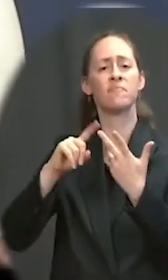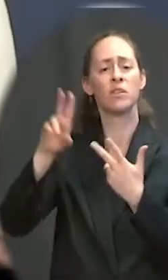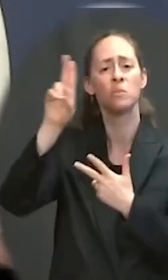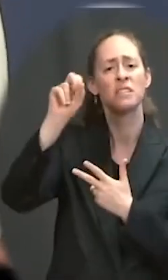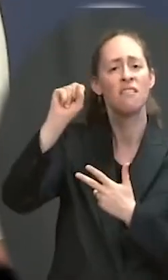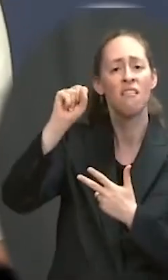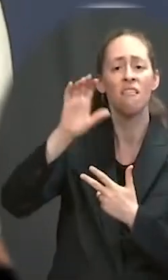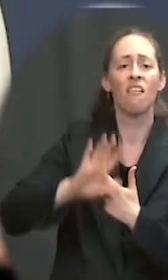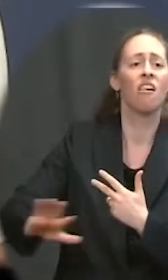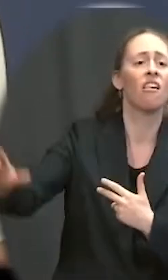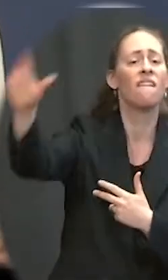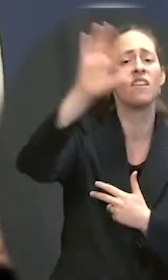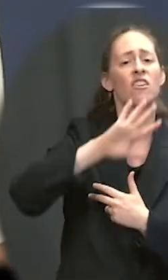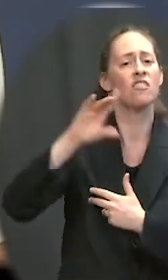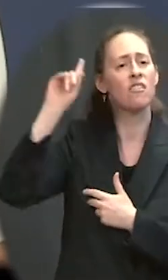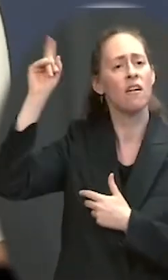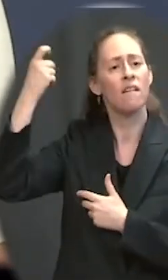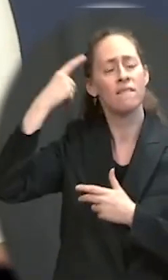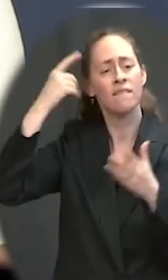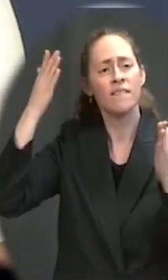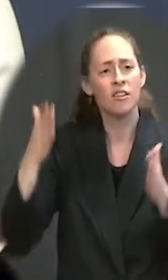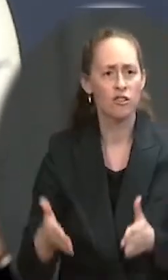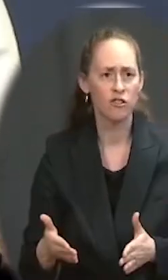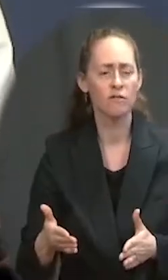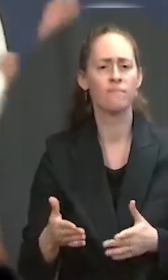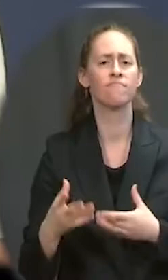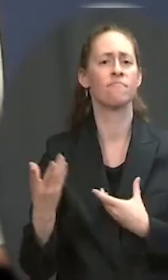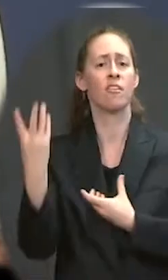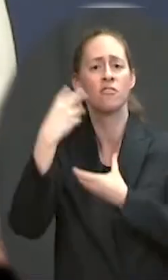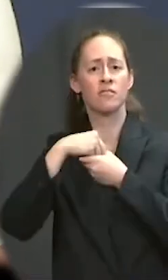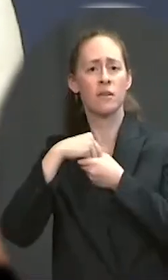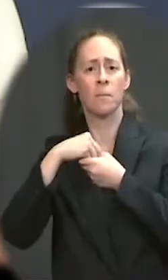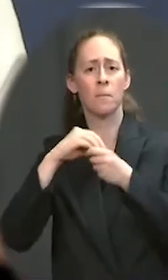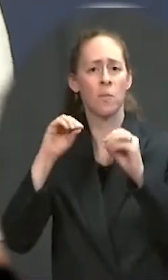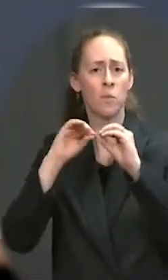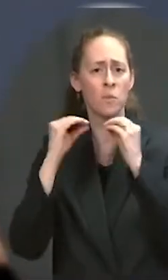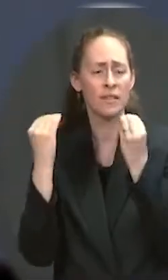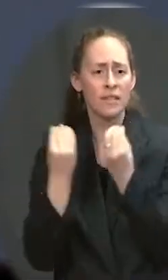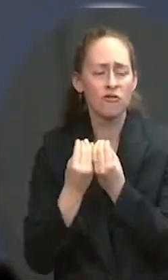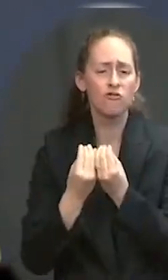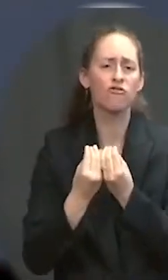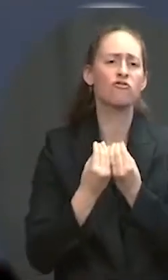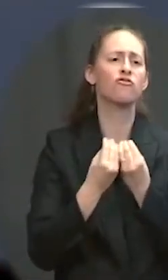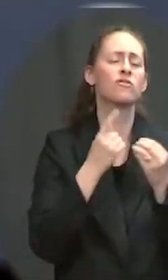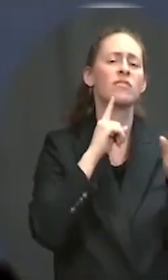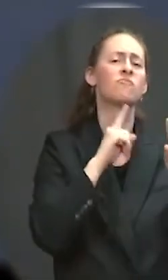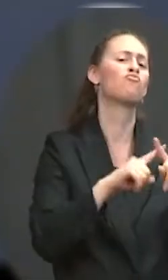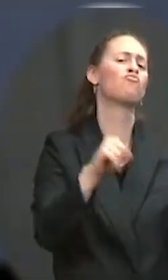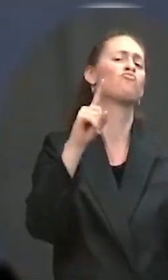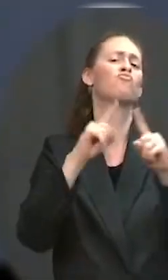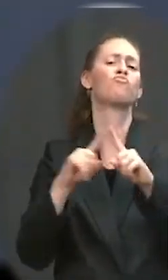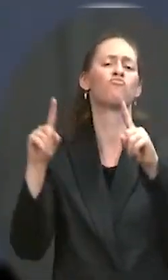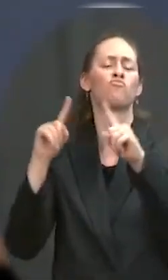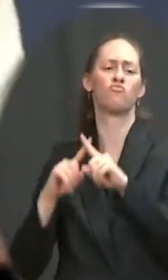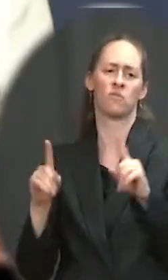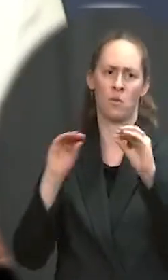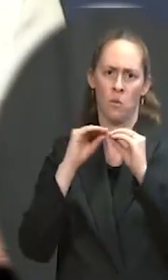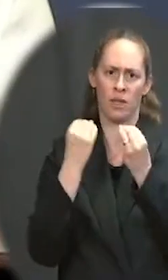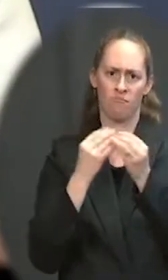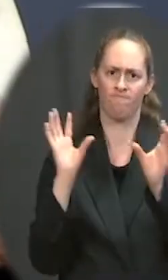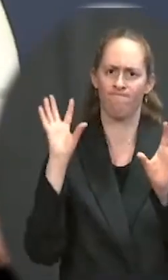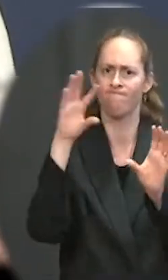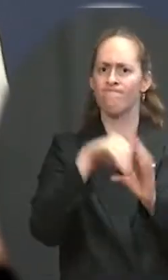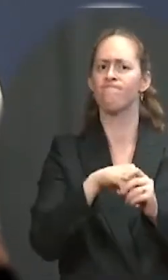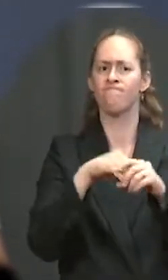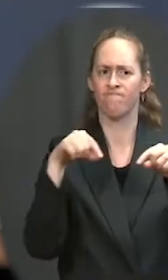Speaks, Council of Great City Schools. So there's a range of organizations. And as we were talking about yesterday, the objective